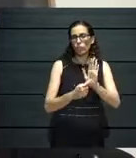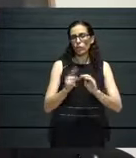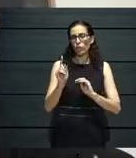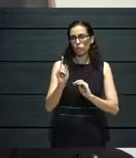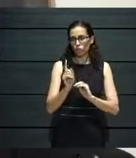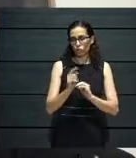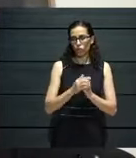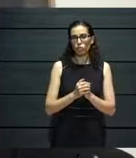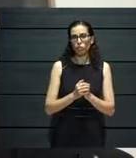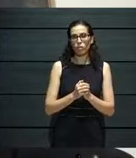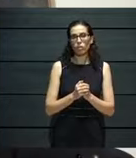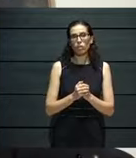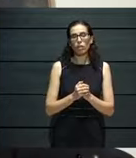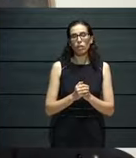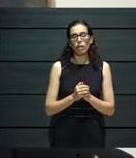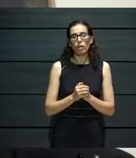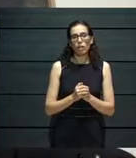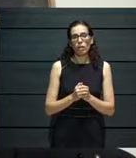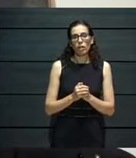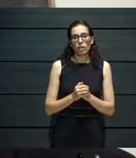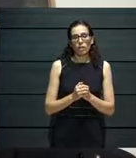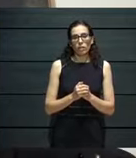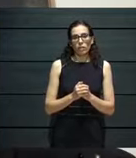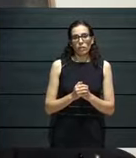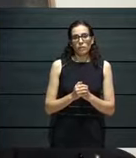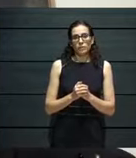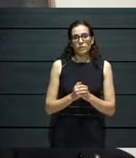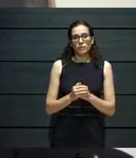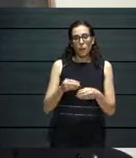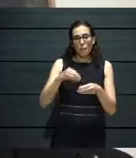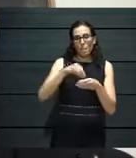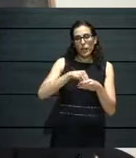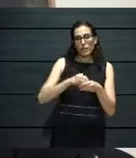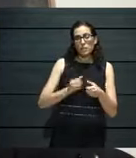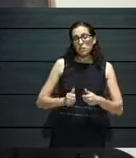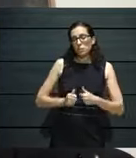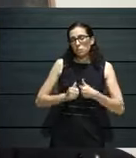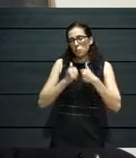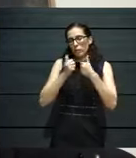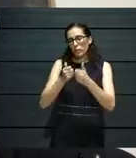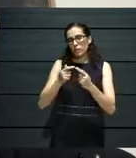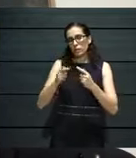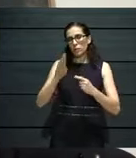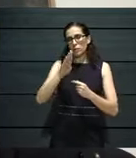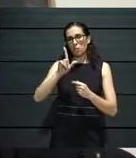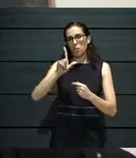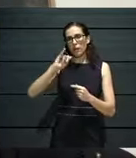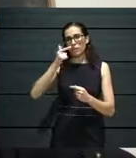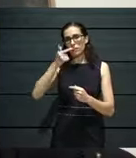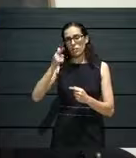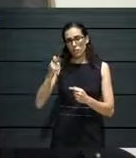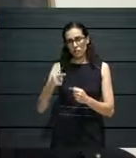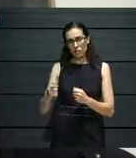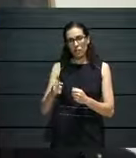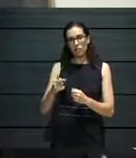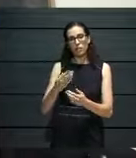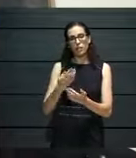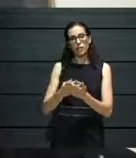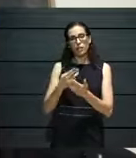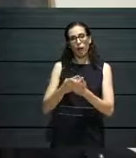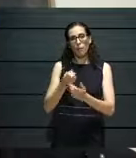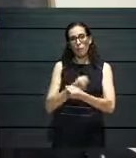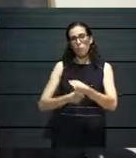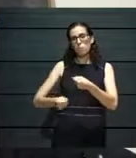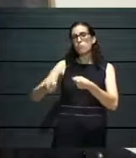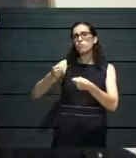is very important as part of the organization. And that is to initiate projects which are off